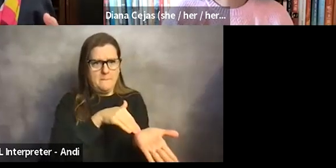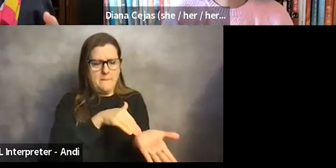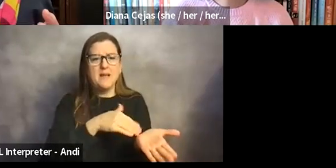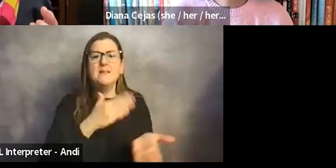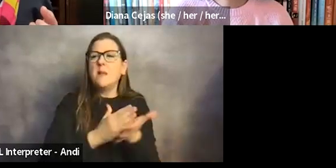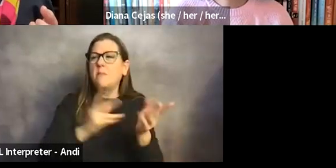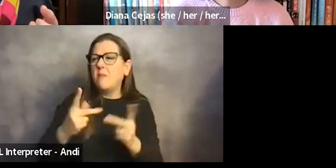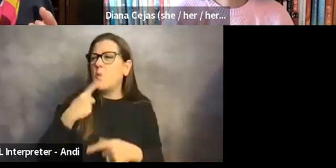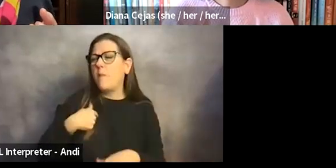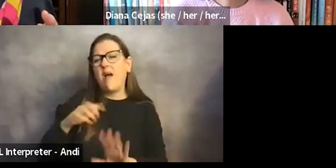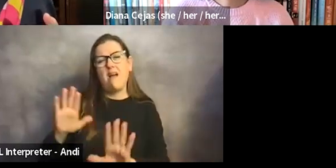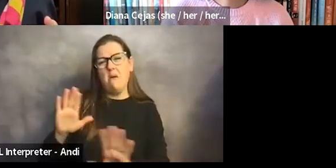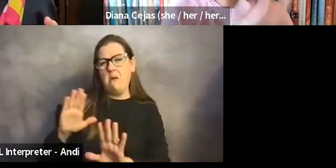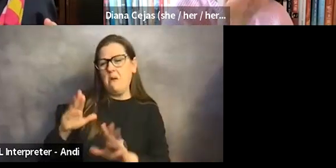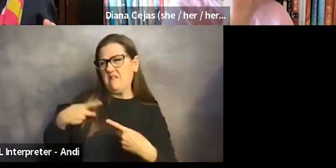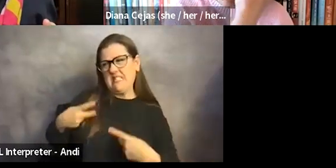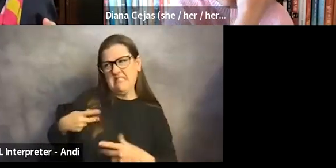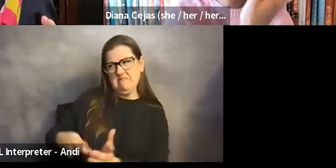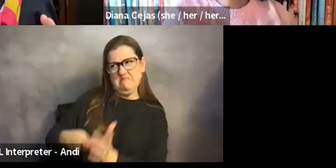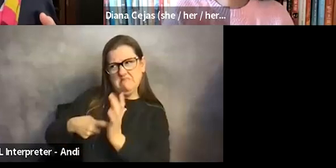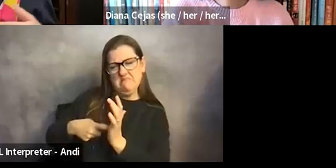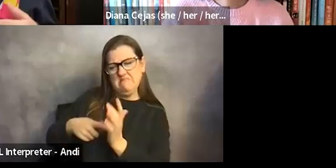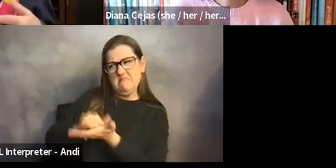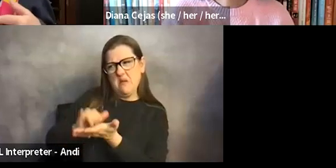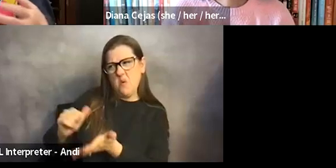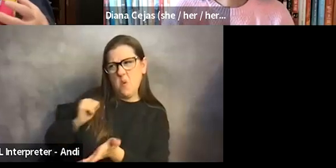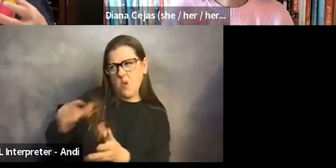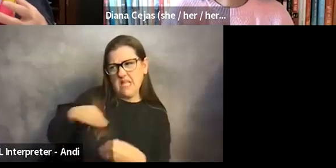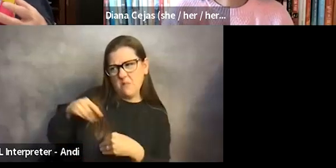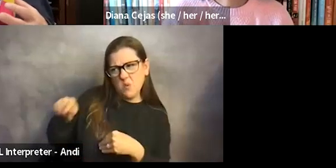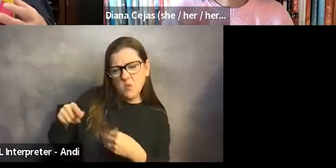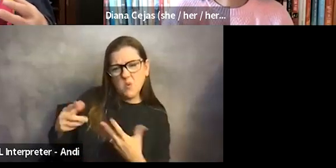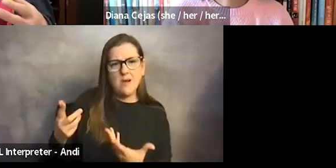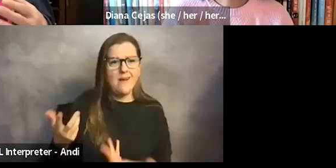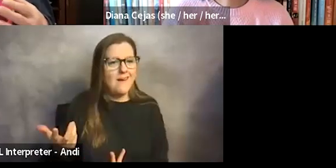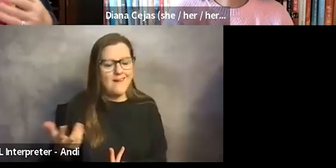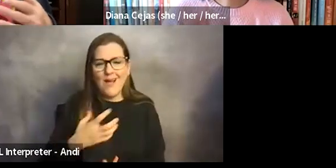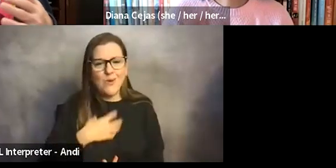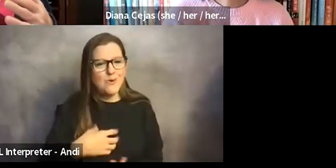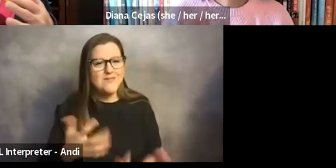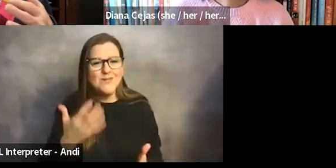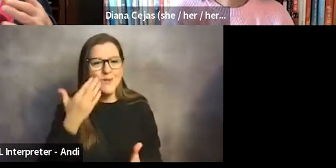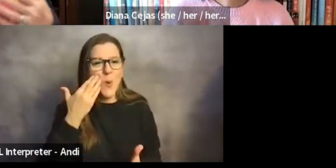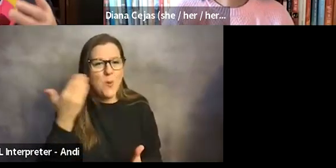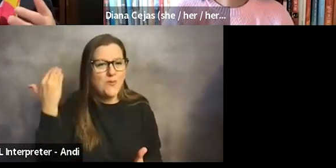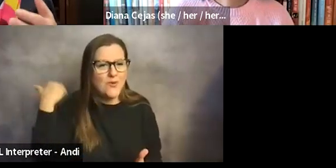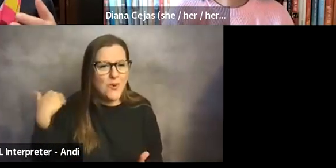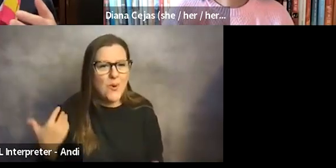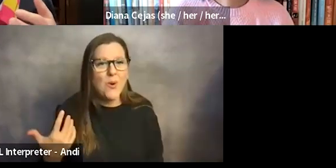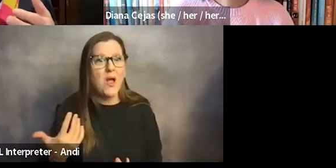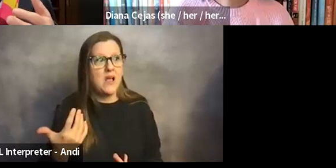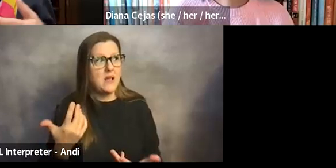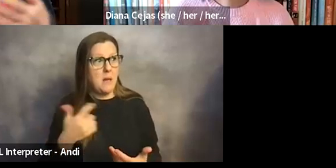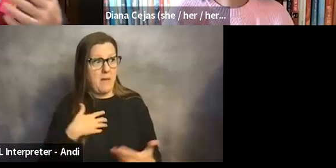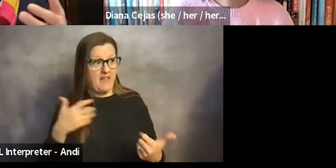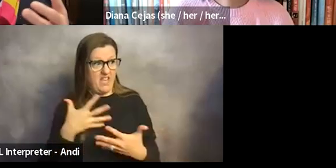demanding, or, you know, I wouldn't get in, I, I wish I had known that, you know, my fear was, okay, if I were to get